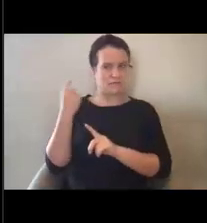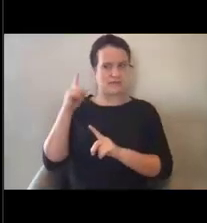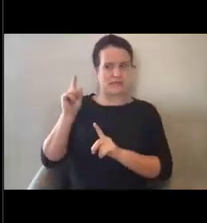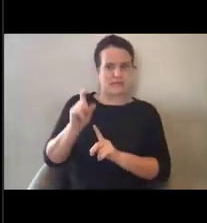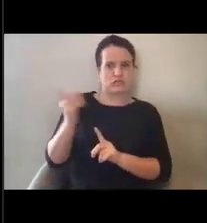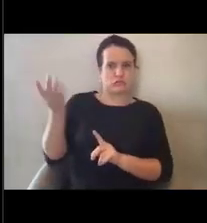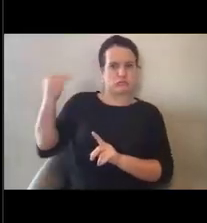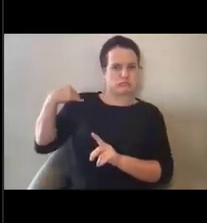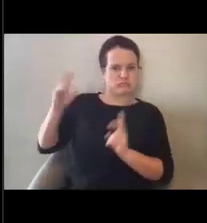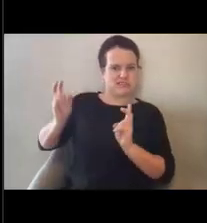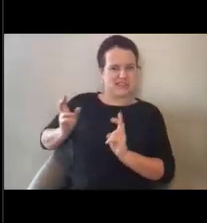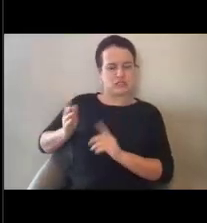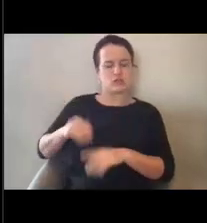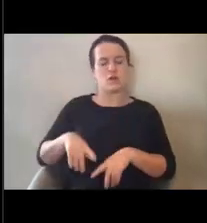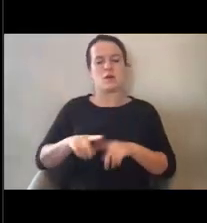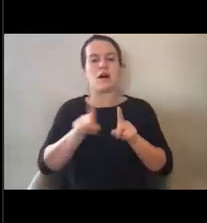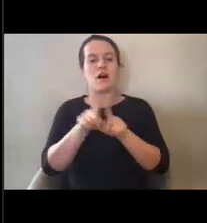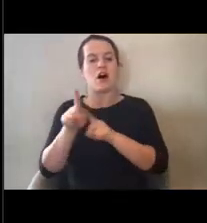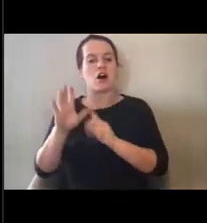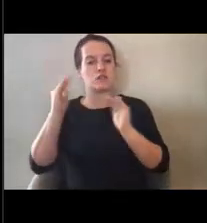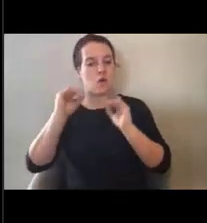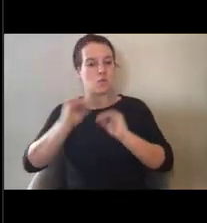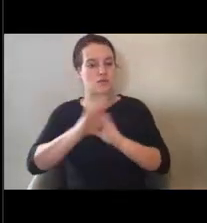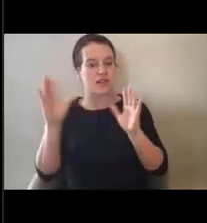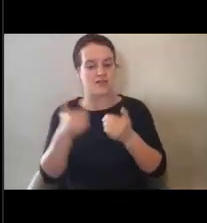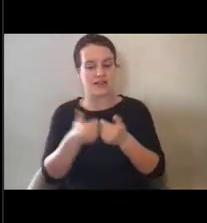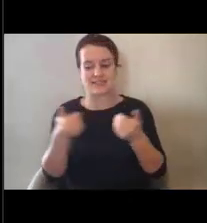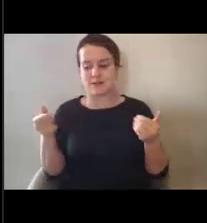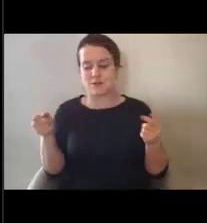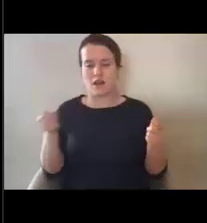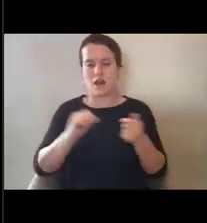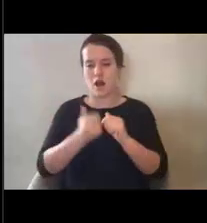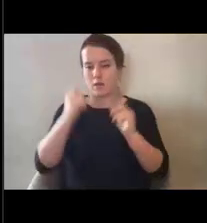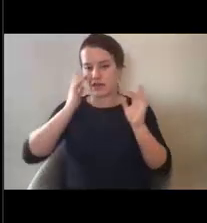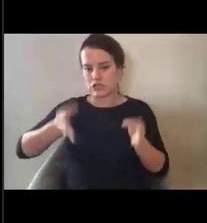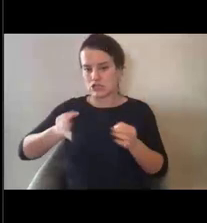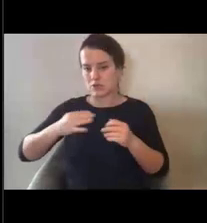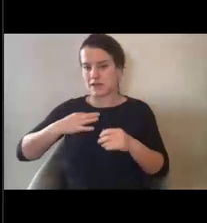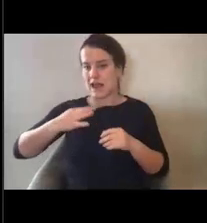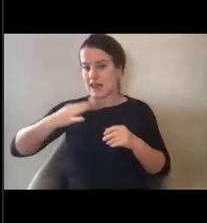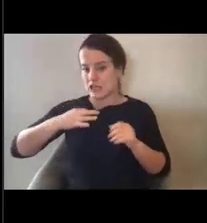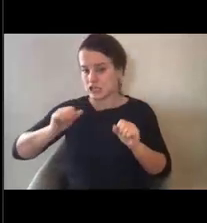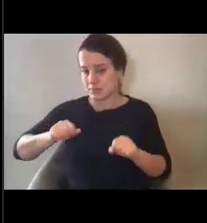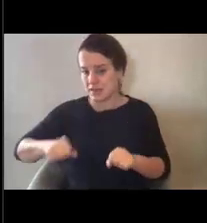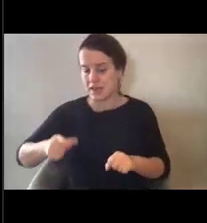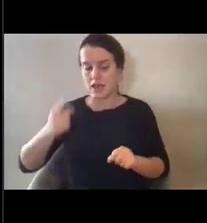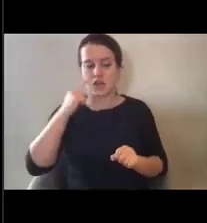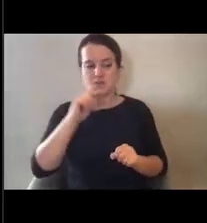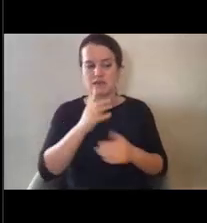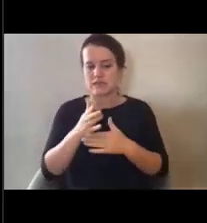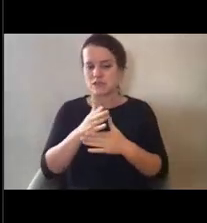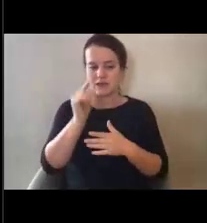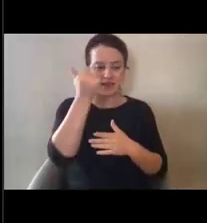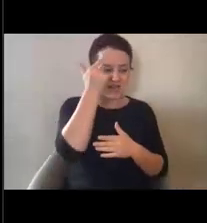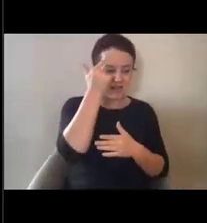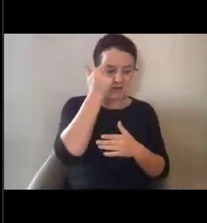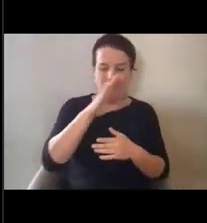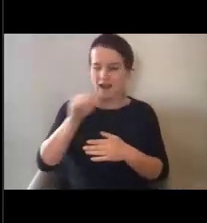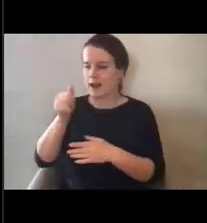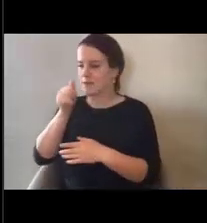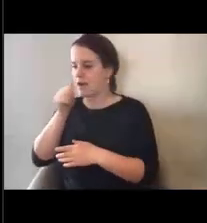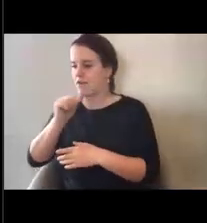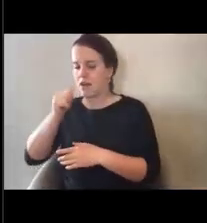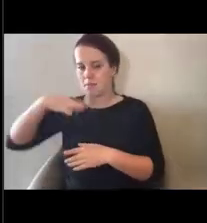well as sort of clarify the distinction between how we determine eligibility between governmental entities and private nonprofit